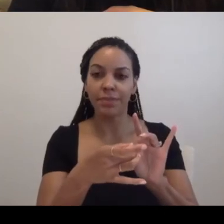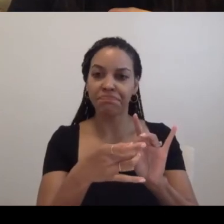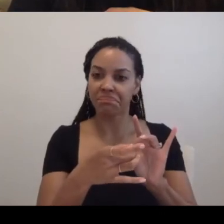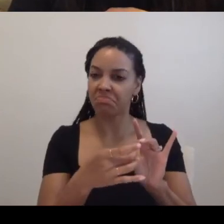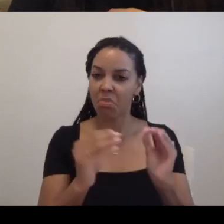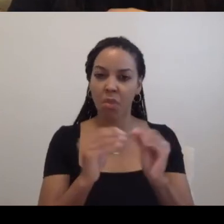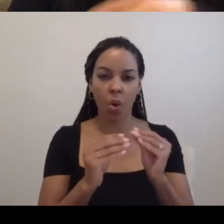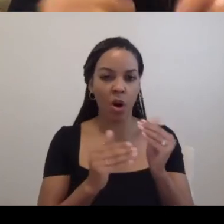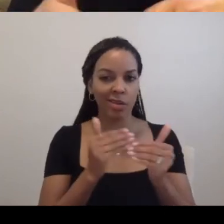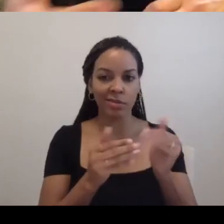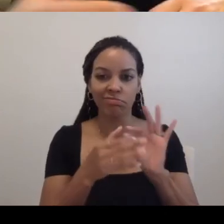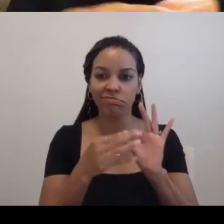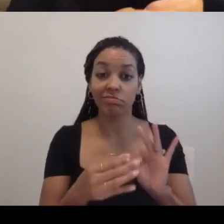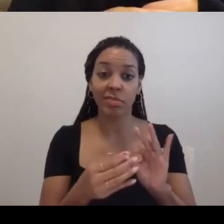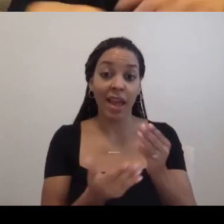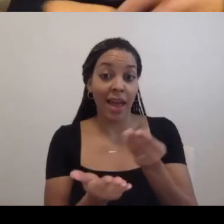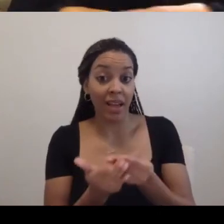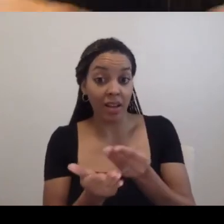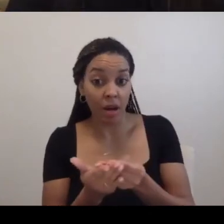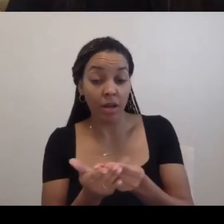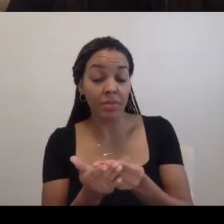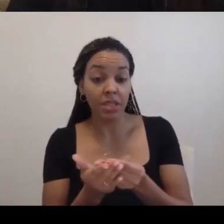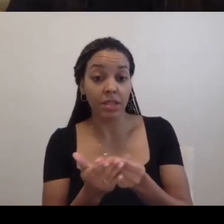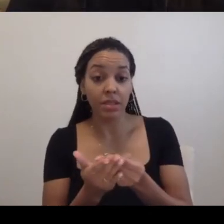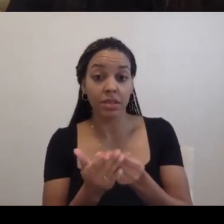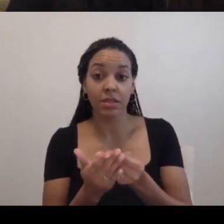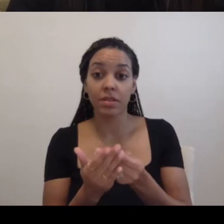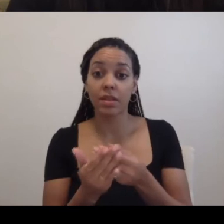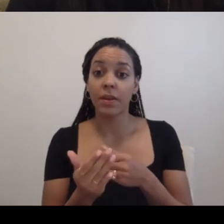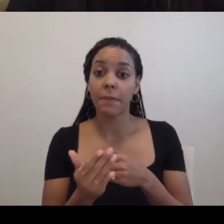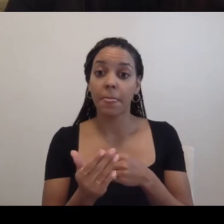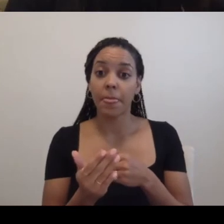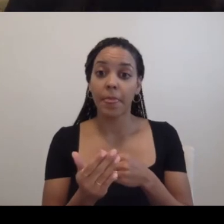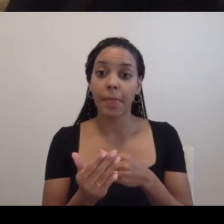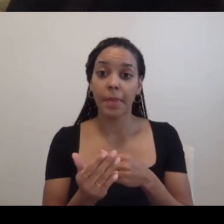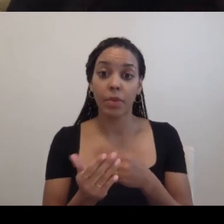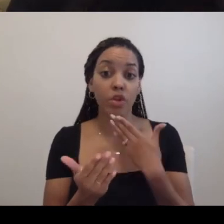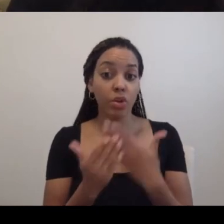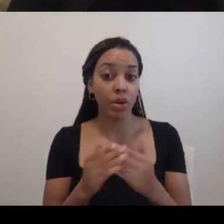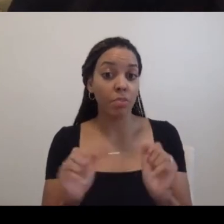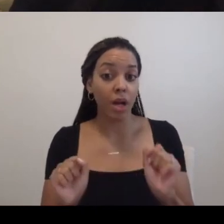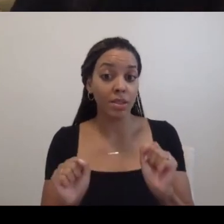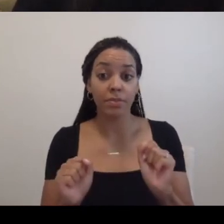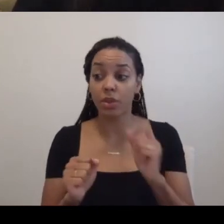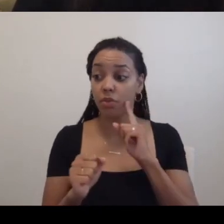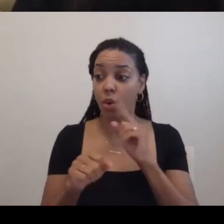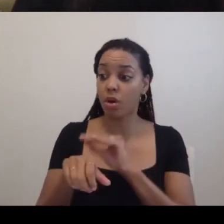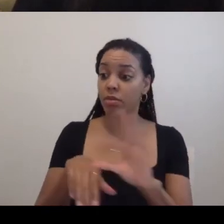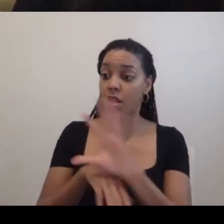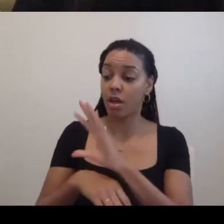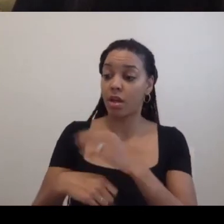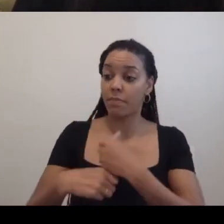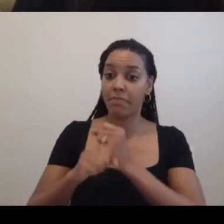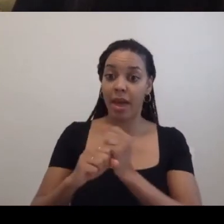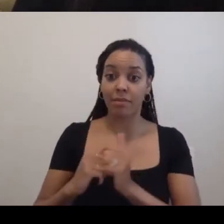more in terms of economic, like, uh, with good fees and good possibilities to creating pieces in such